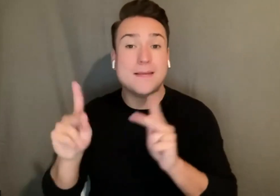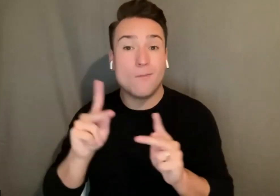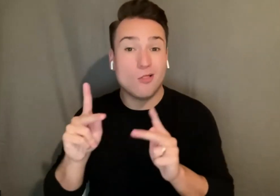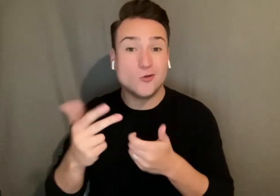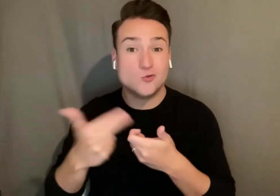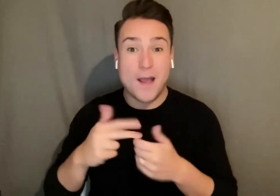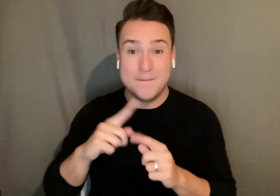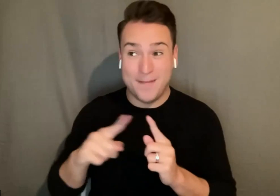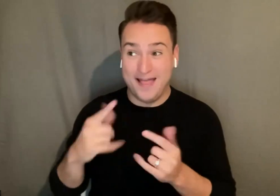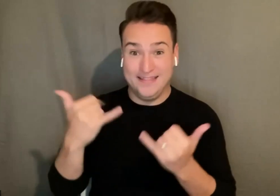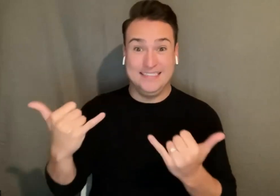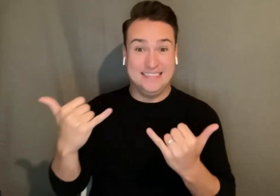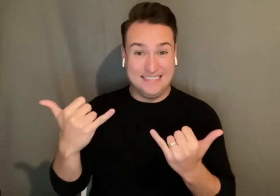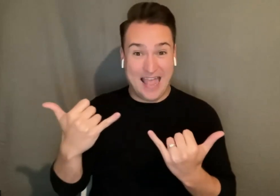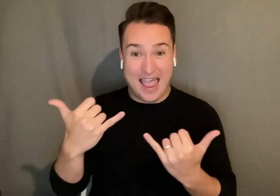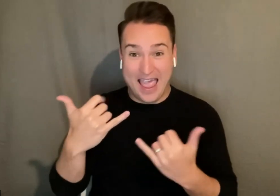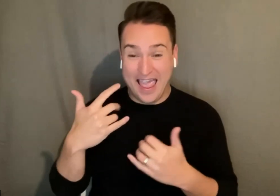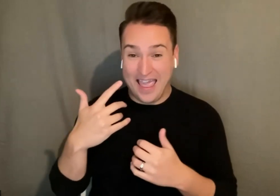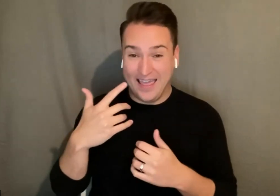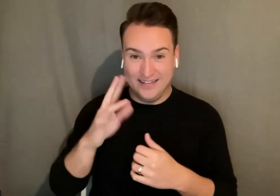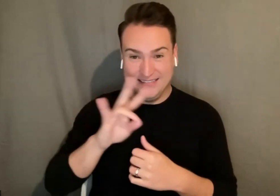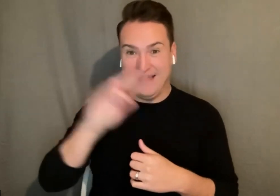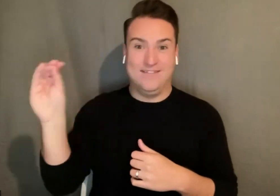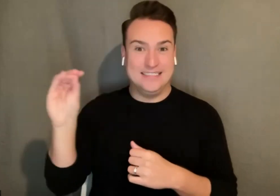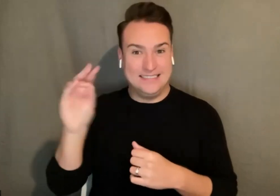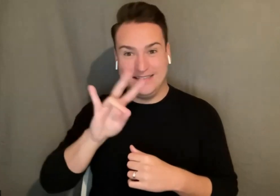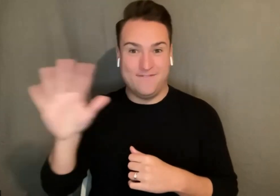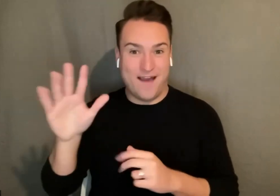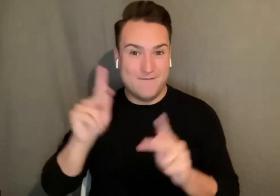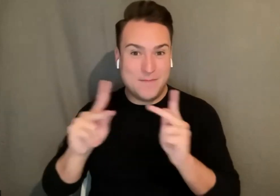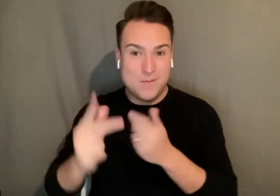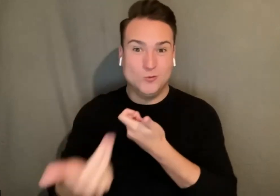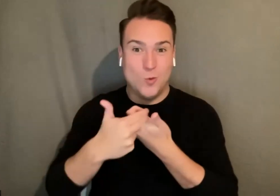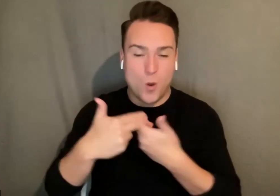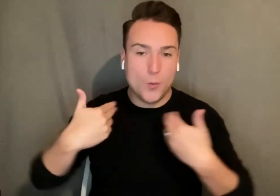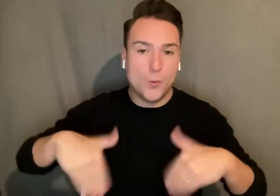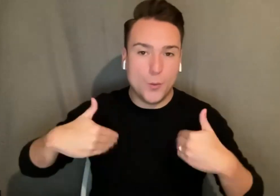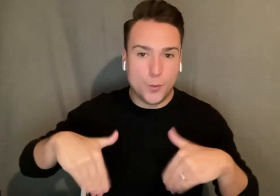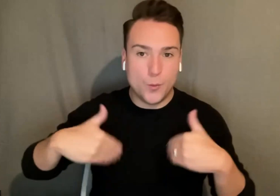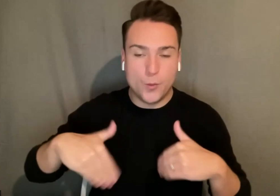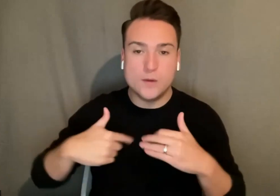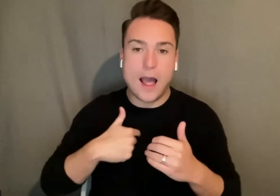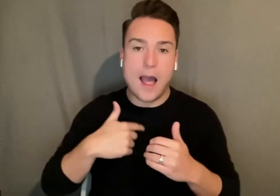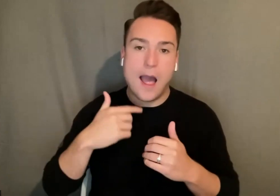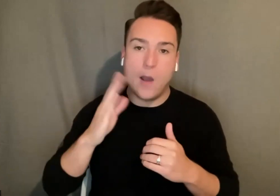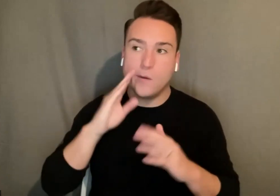this info session today uh so extrapolating from that I would anticipate a smooth 100 preliminary